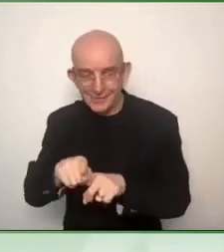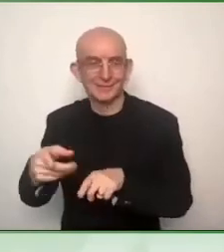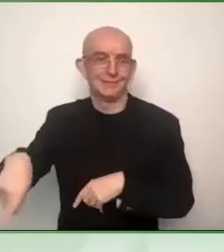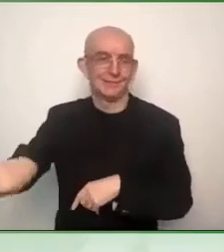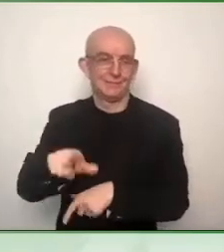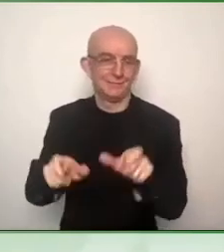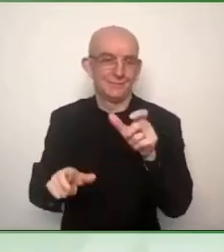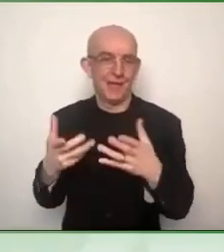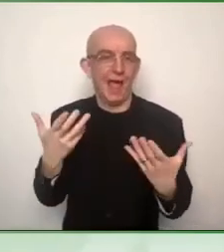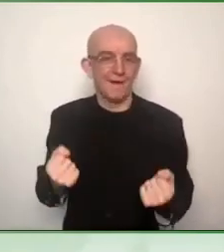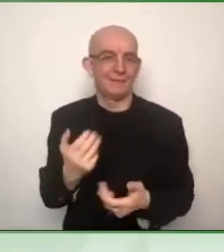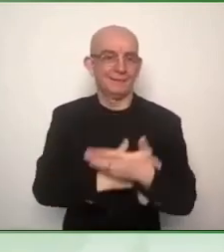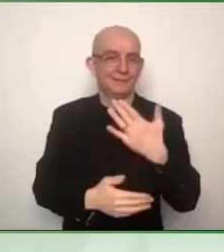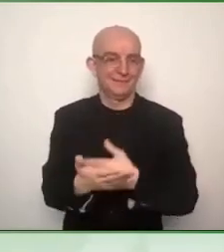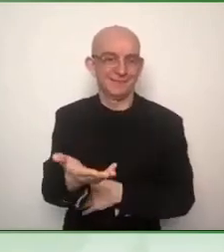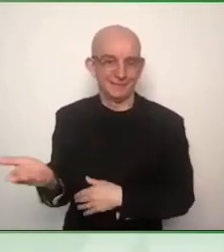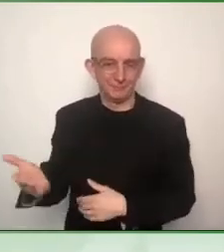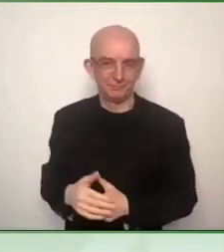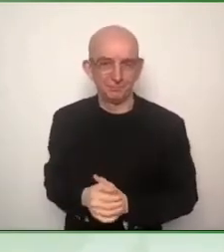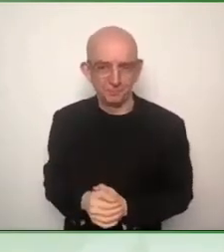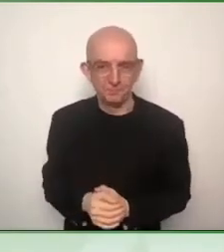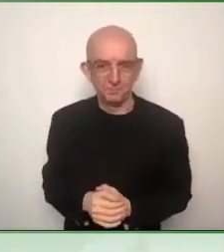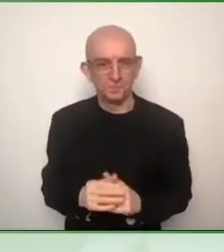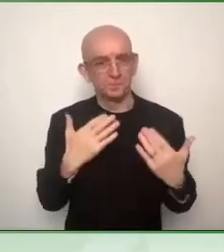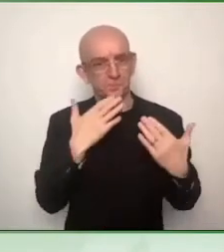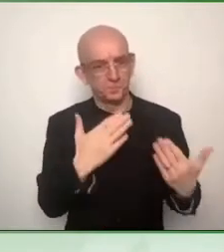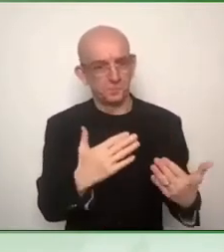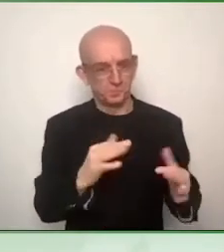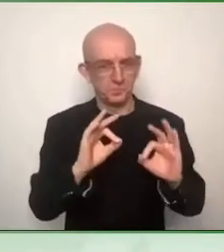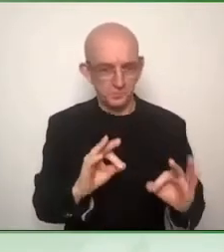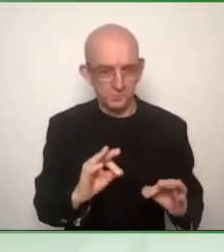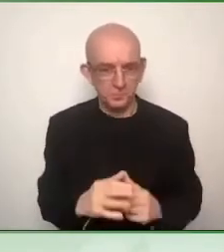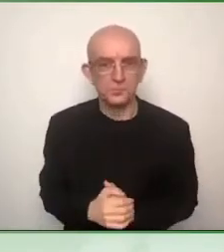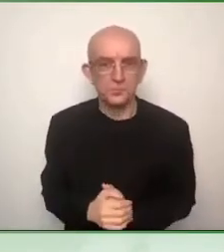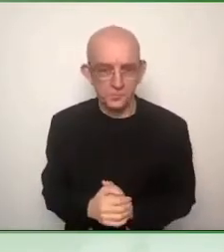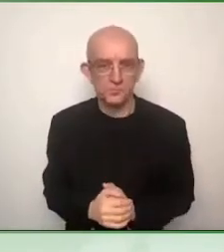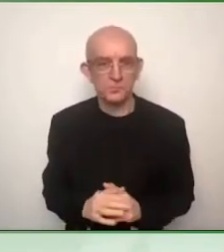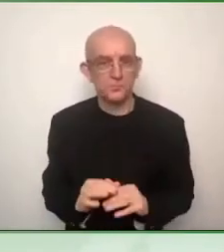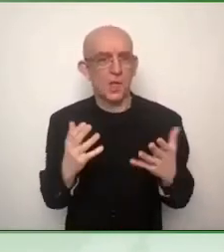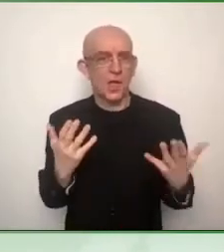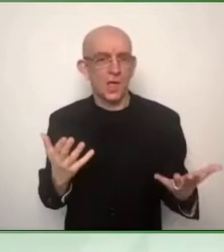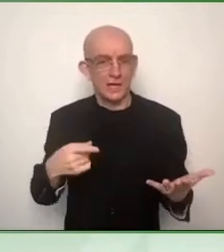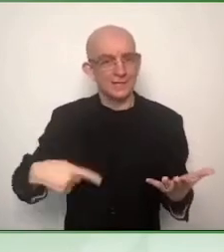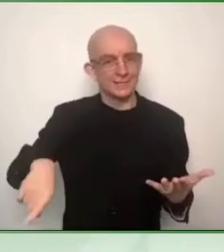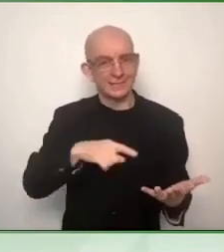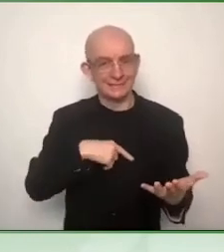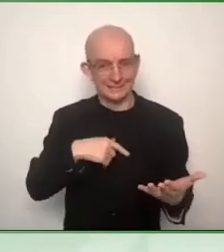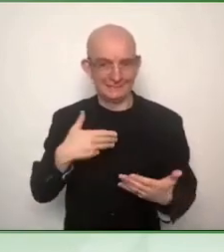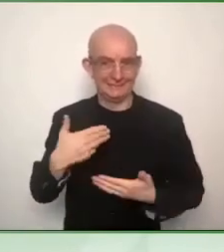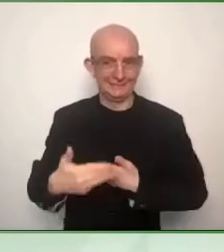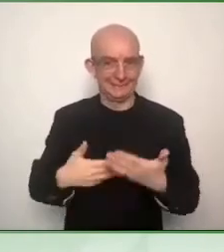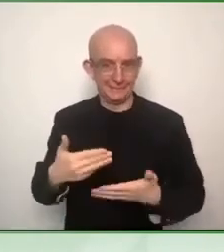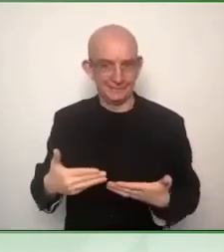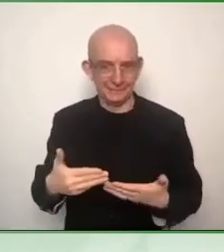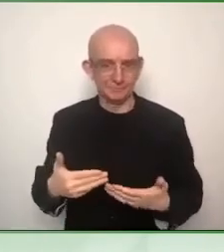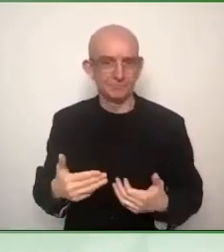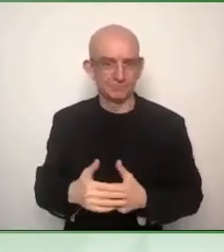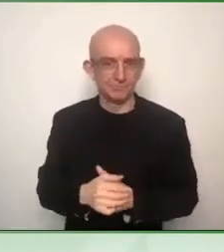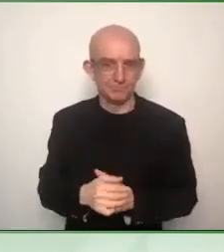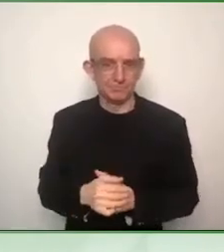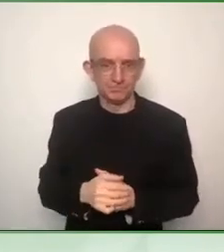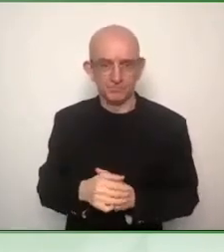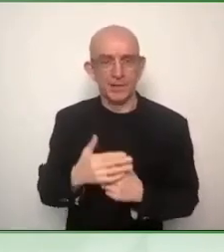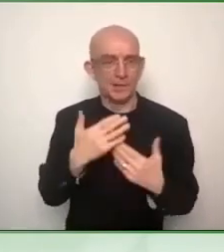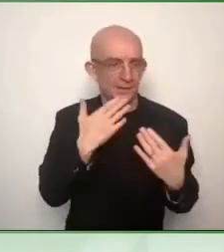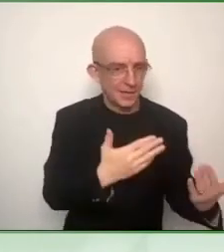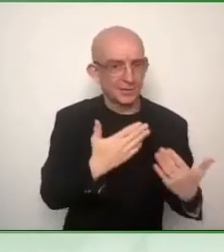for this great conversation. think you really achieved to understand what this is about and the change that will hopefully